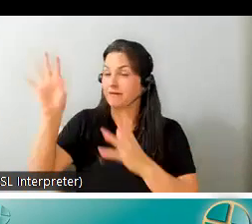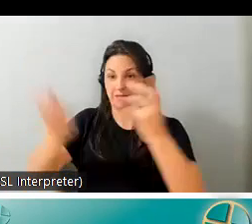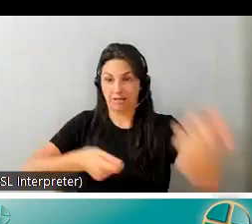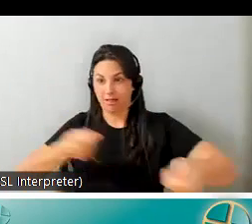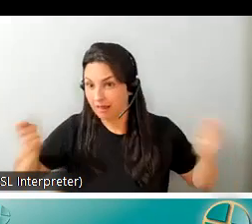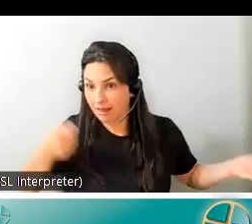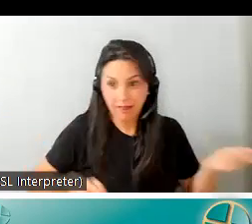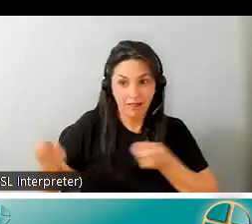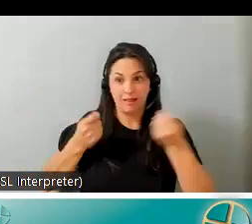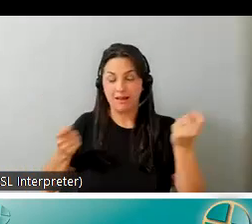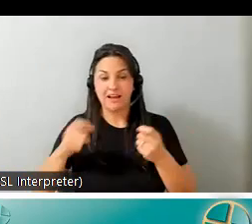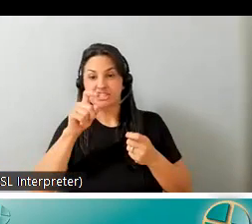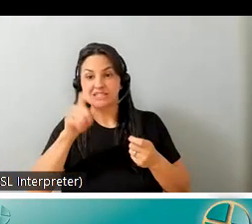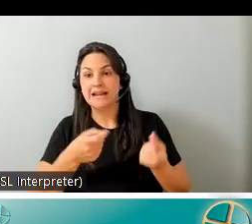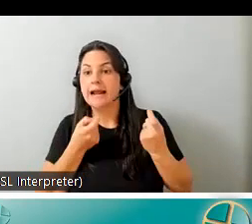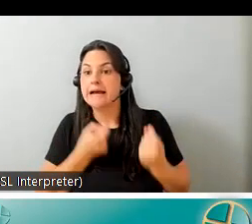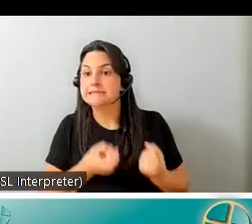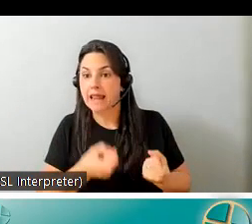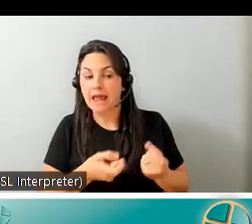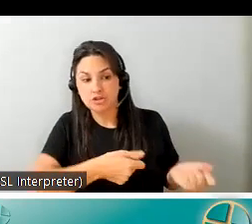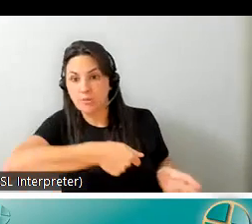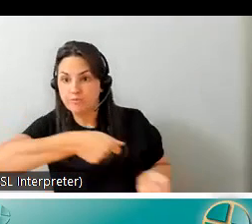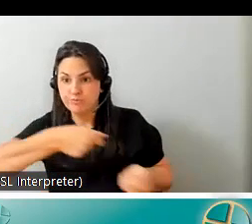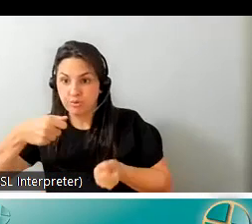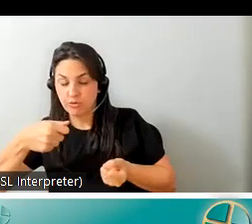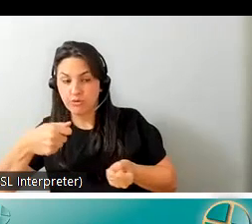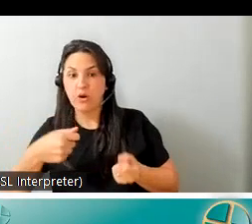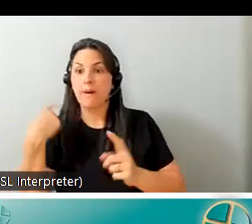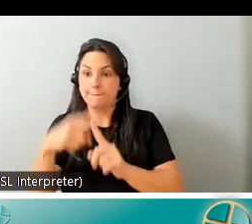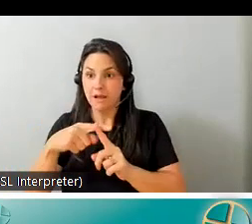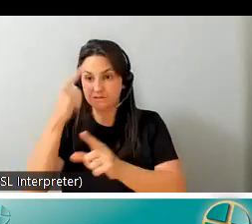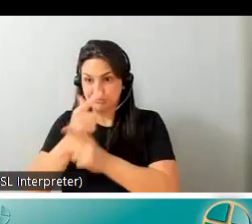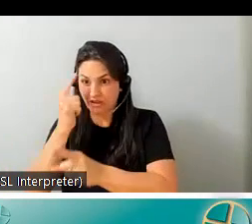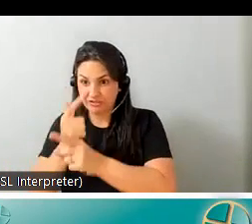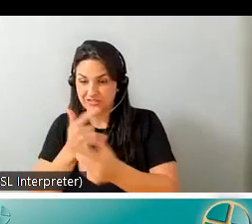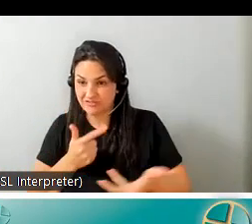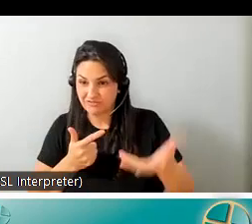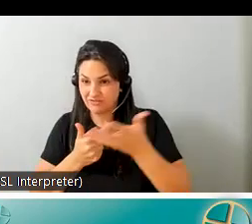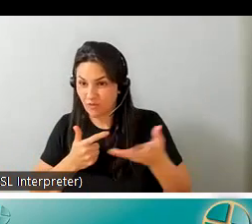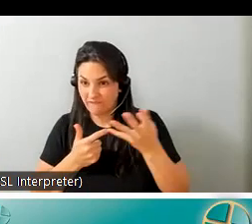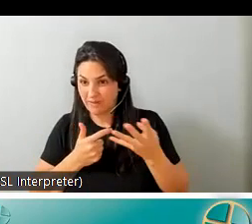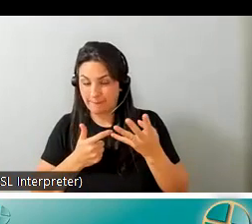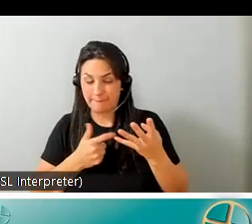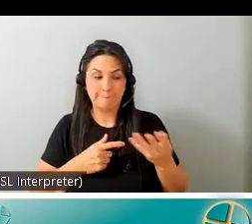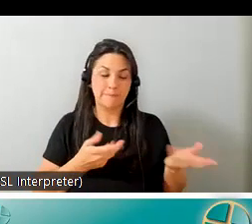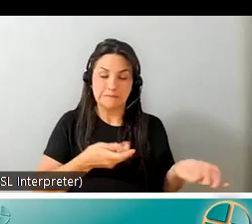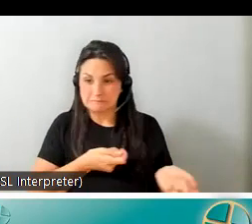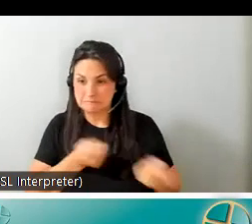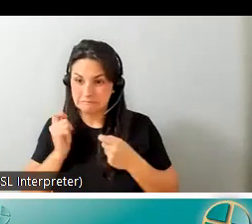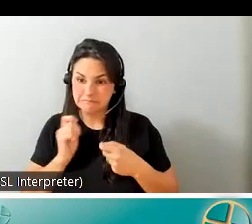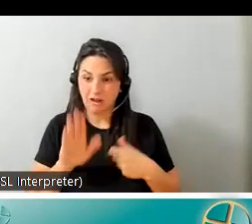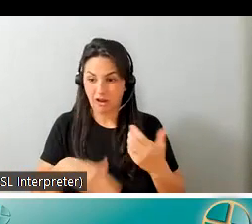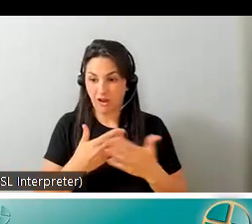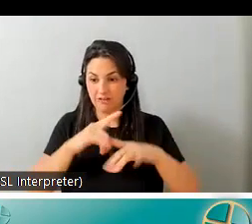only did she need a sled that she could pull john and the crew over in in one trip but she would